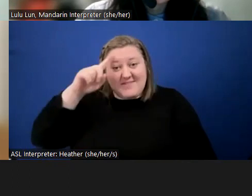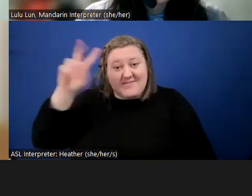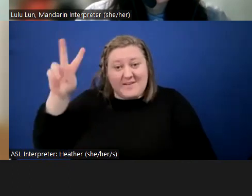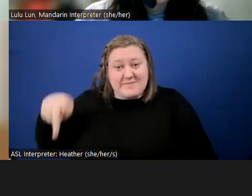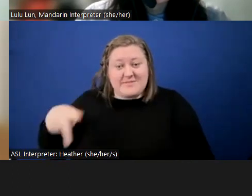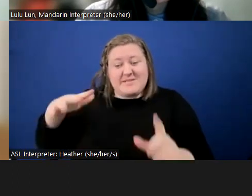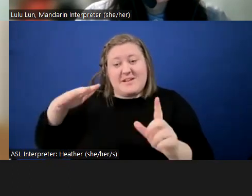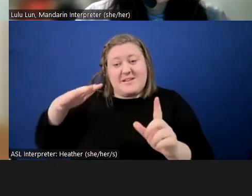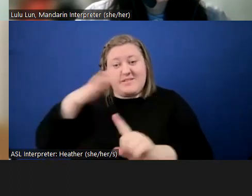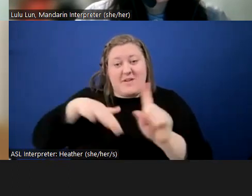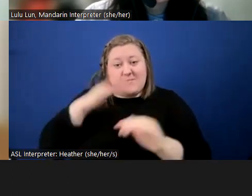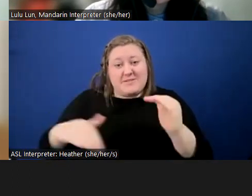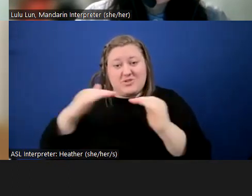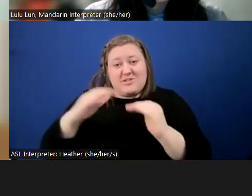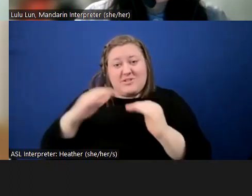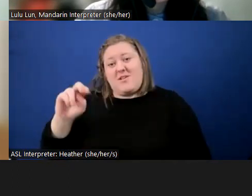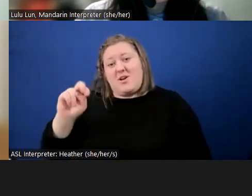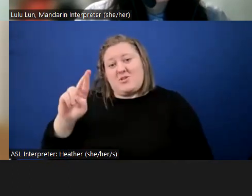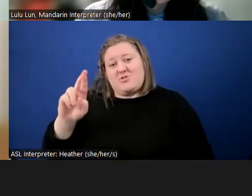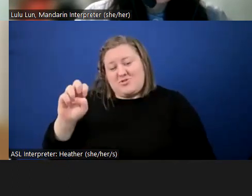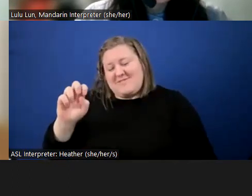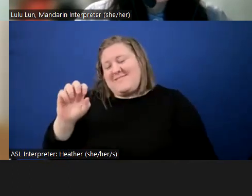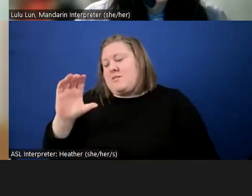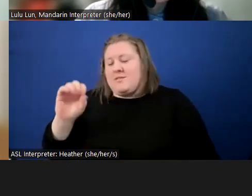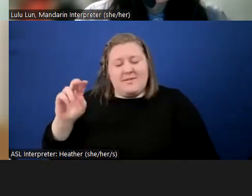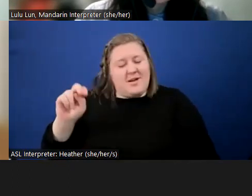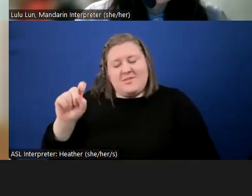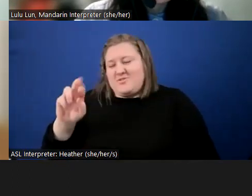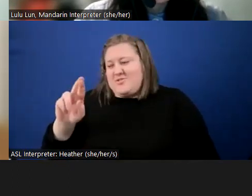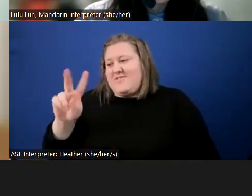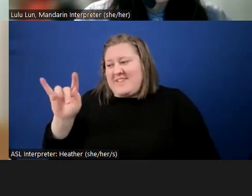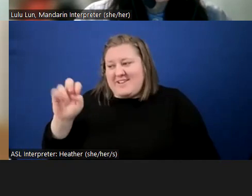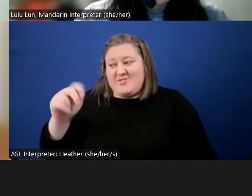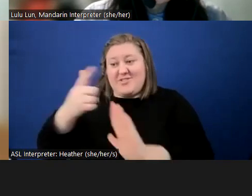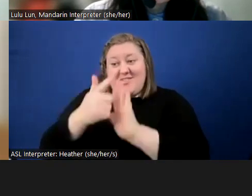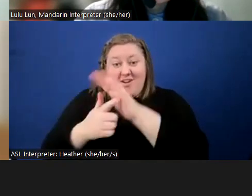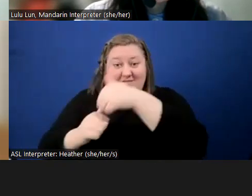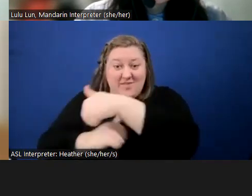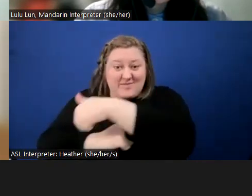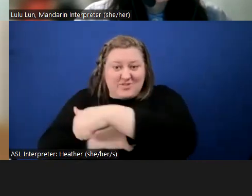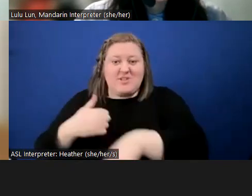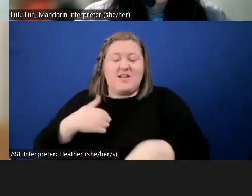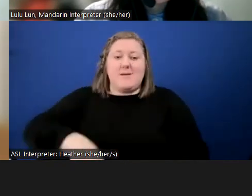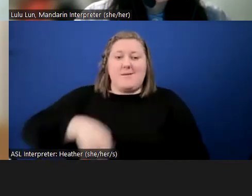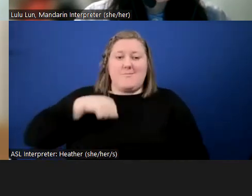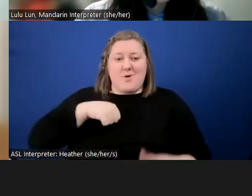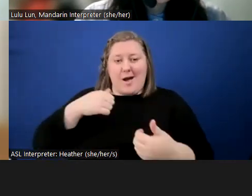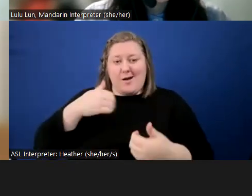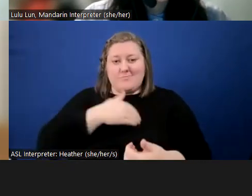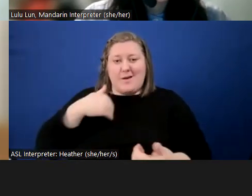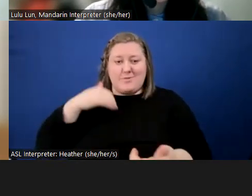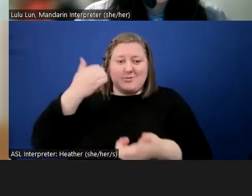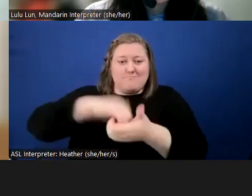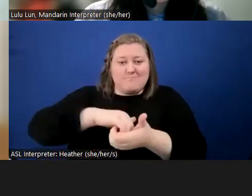Environmental Justice at Conservation Law Foundation, and I'm a proud member of the statewide coalition working on